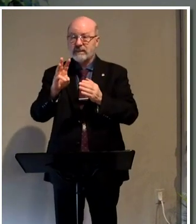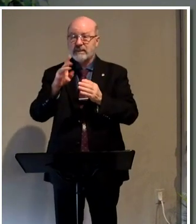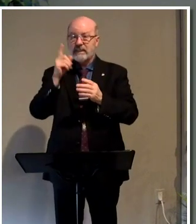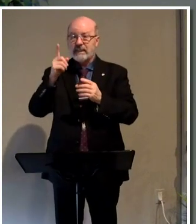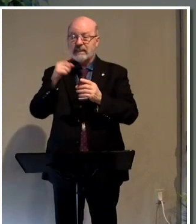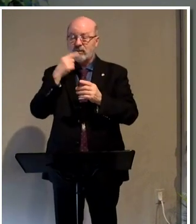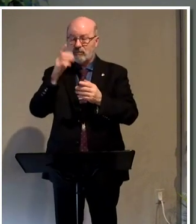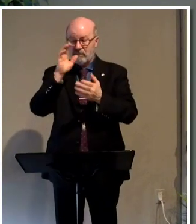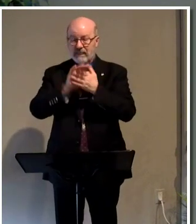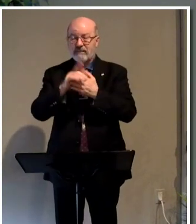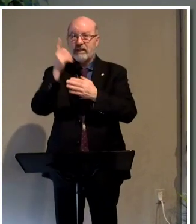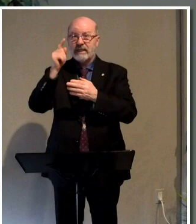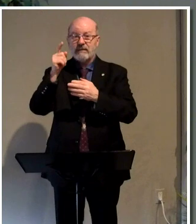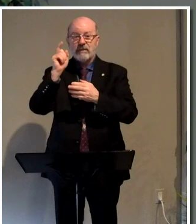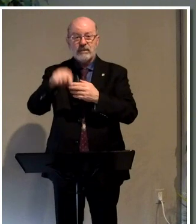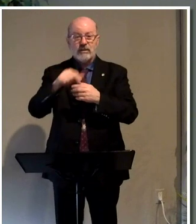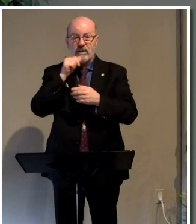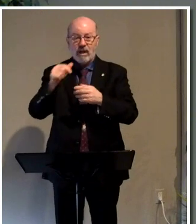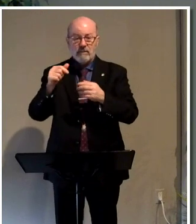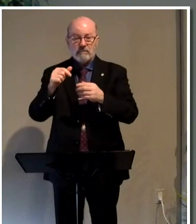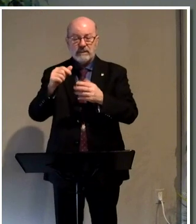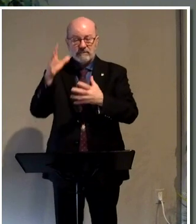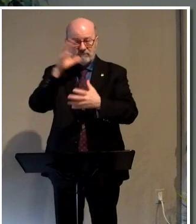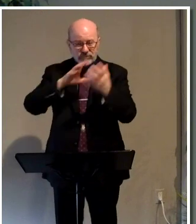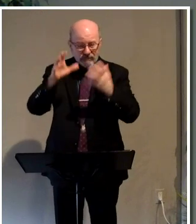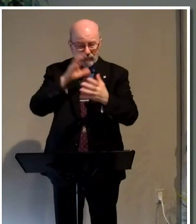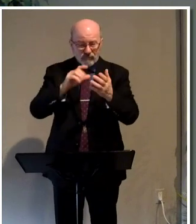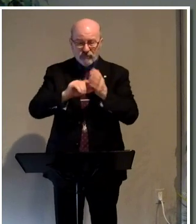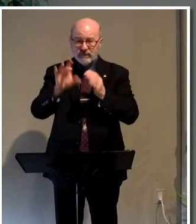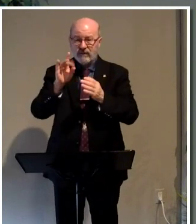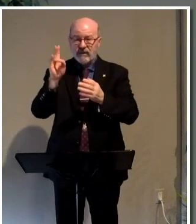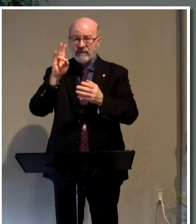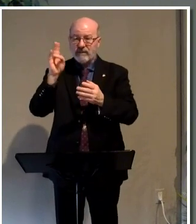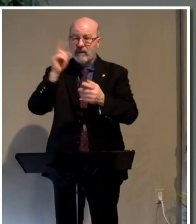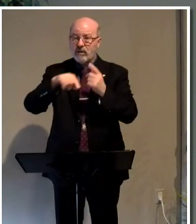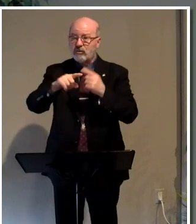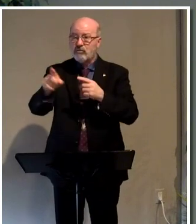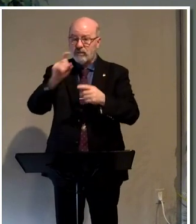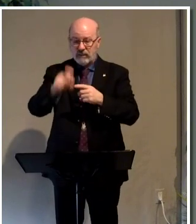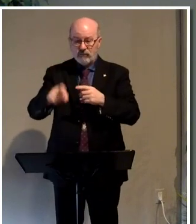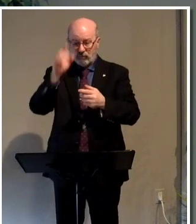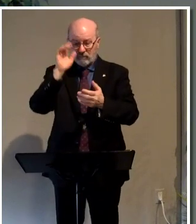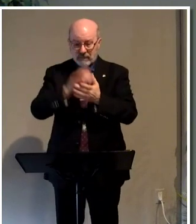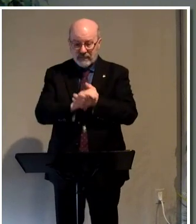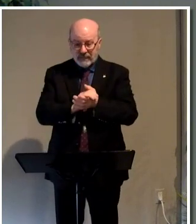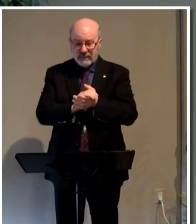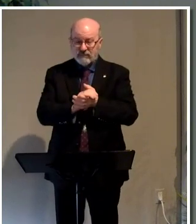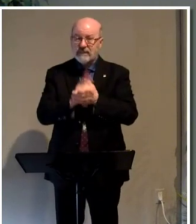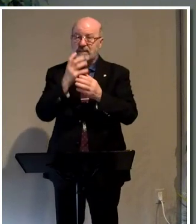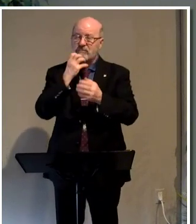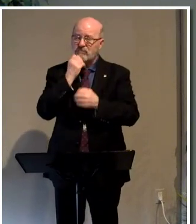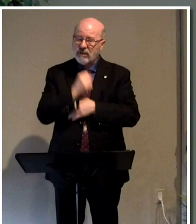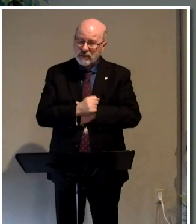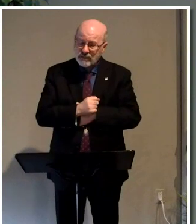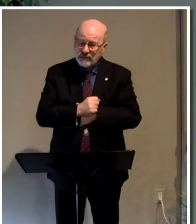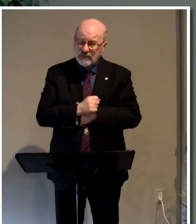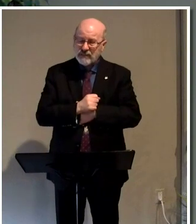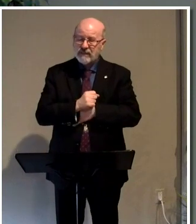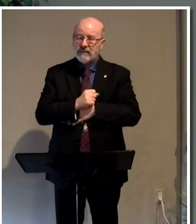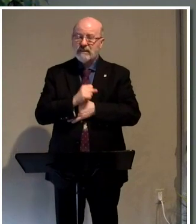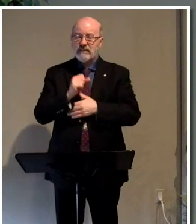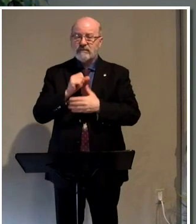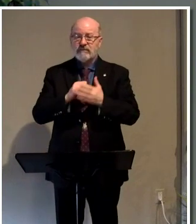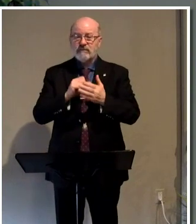who believeth on him shall not be confounded. Verse seven, unto you, therefore, who believes he is precious. Verse